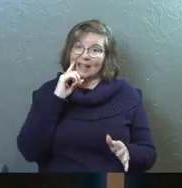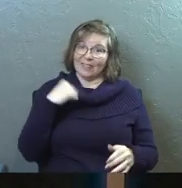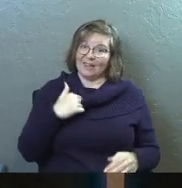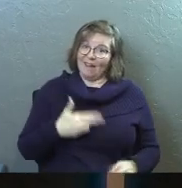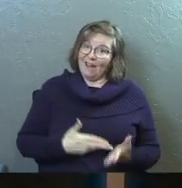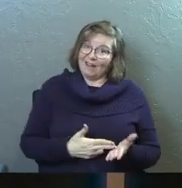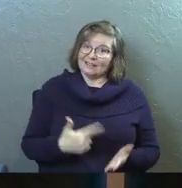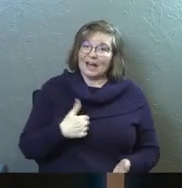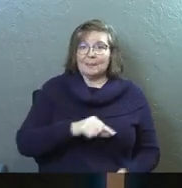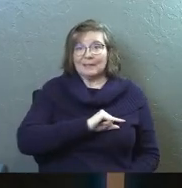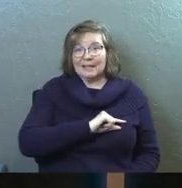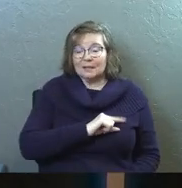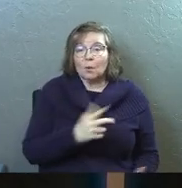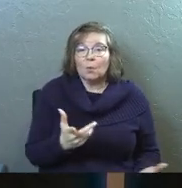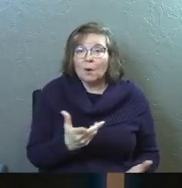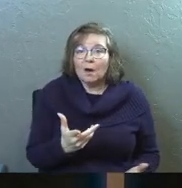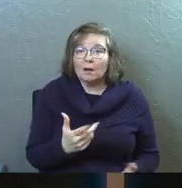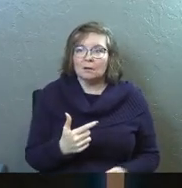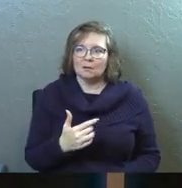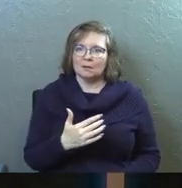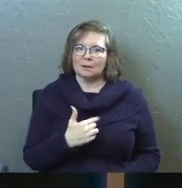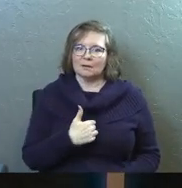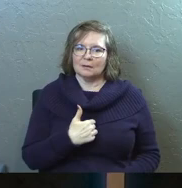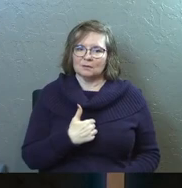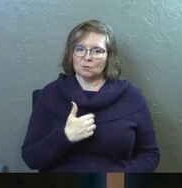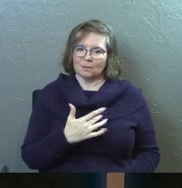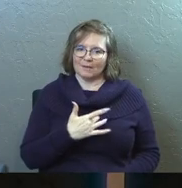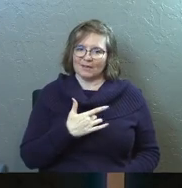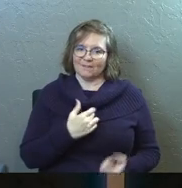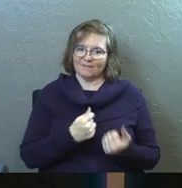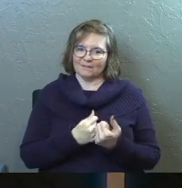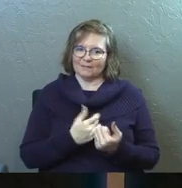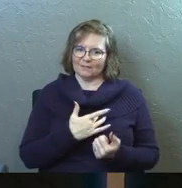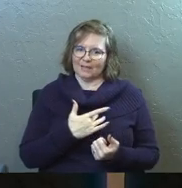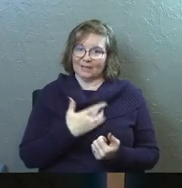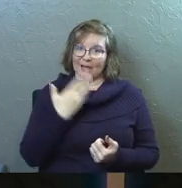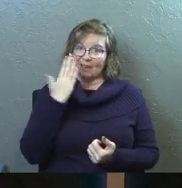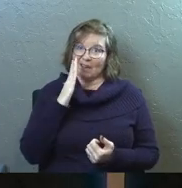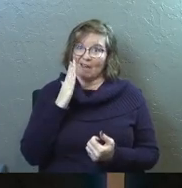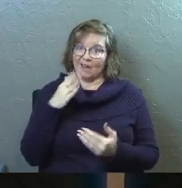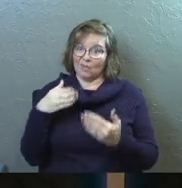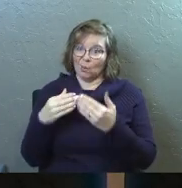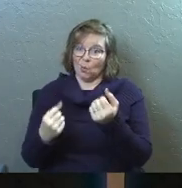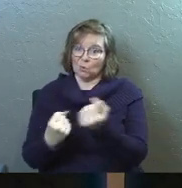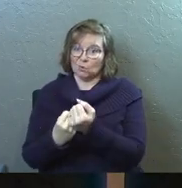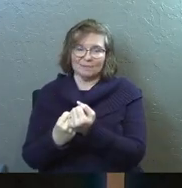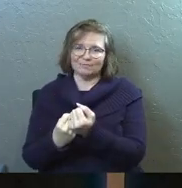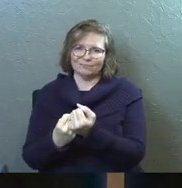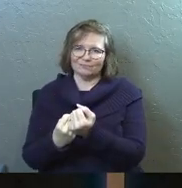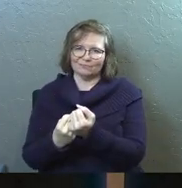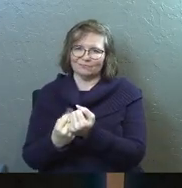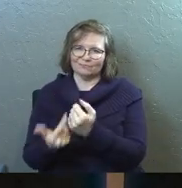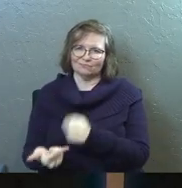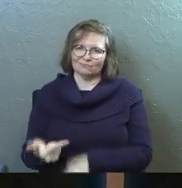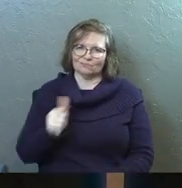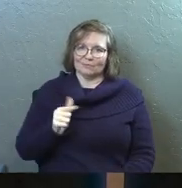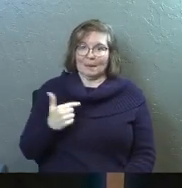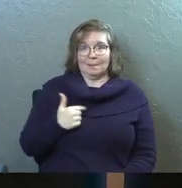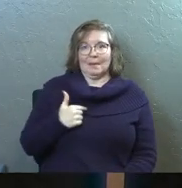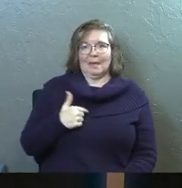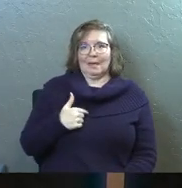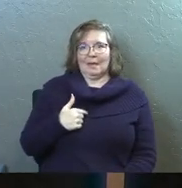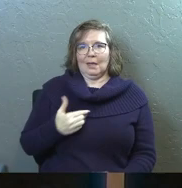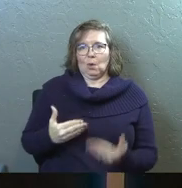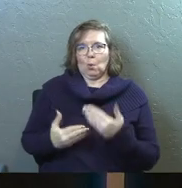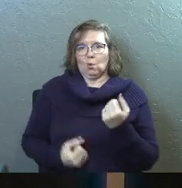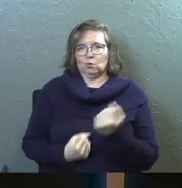the cornerstone, actually. If we're looking at how I live my life, I'm building it on me. I'm building it on my effort. I'm the one who's trying to save me.